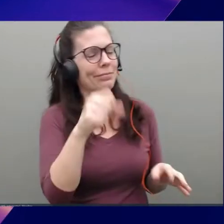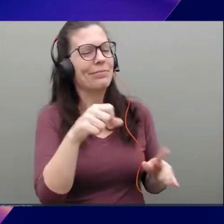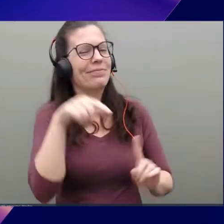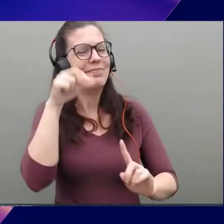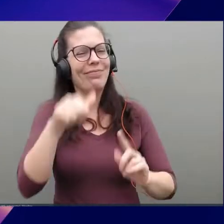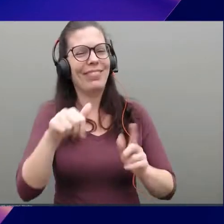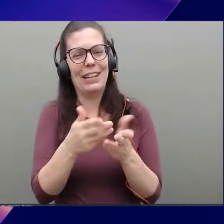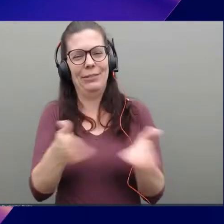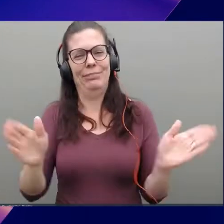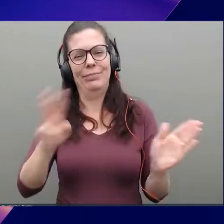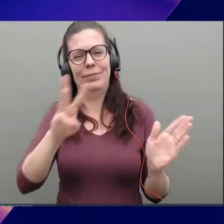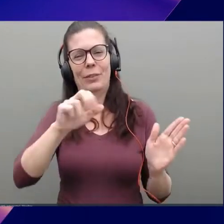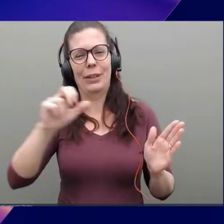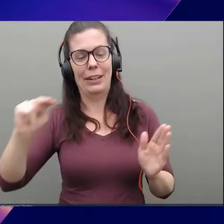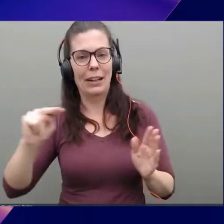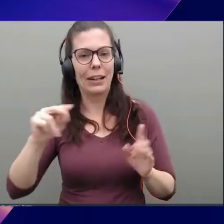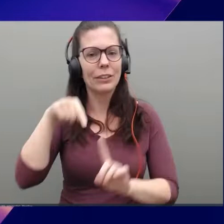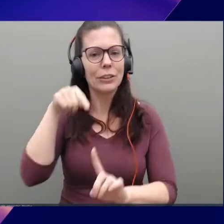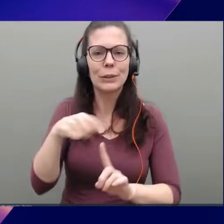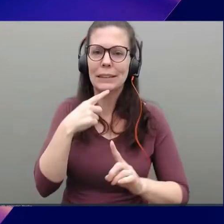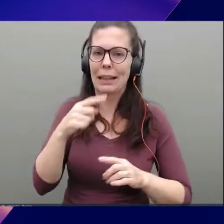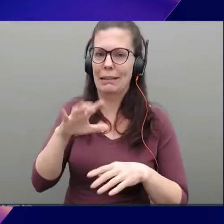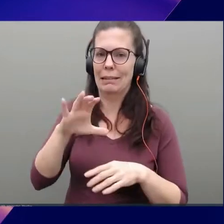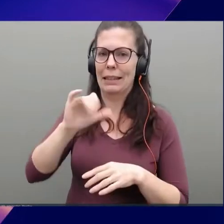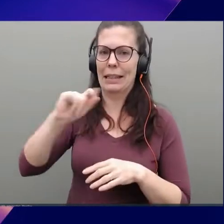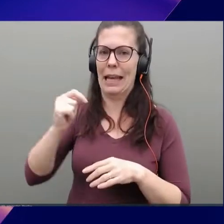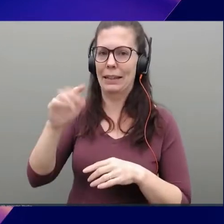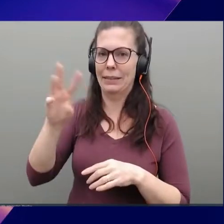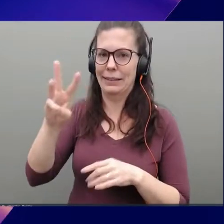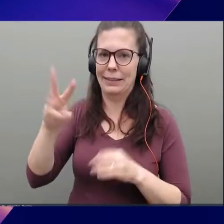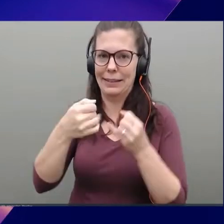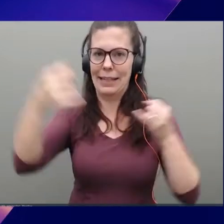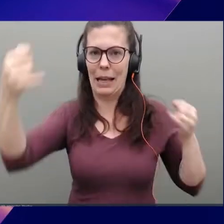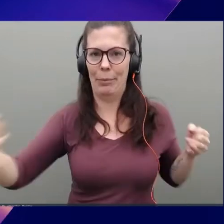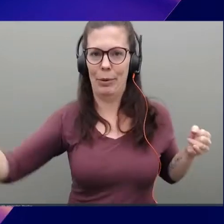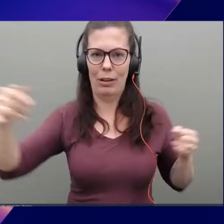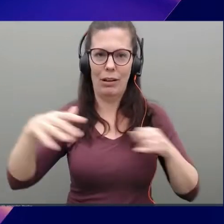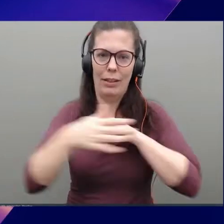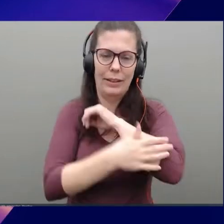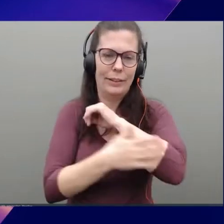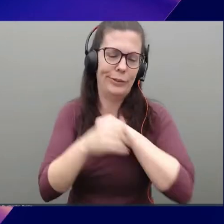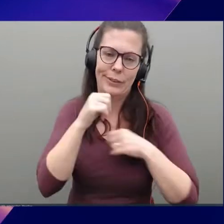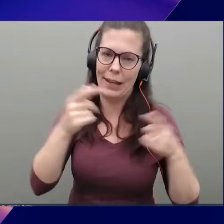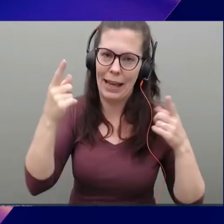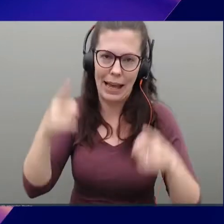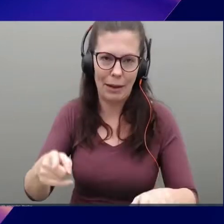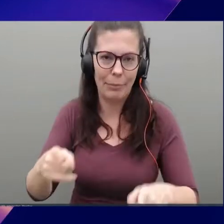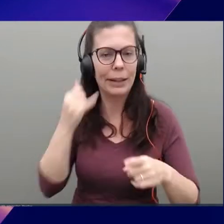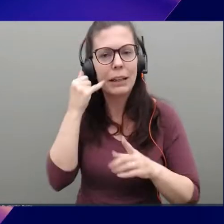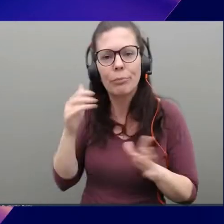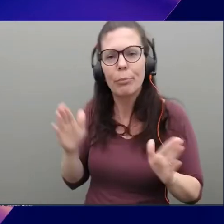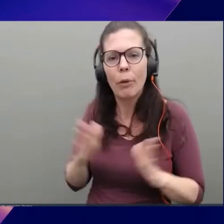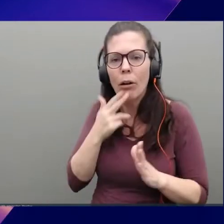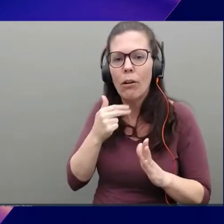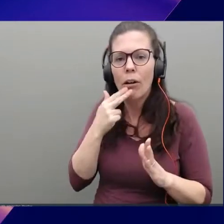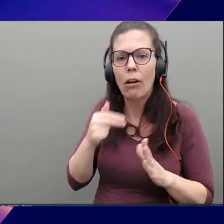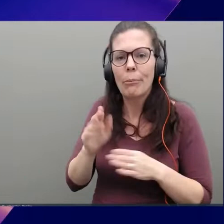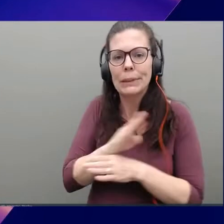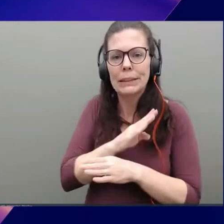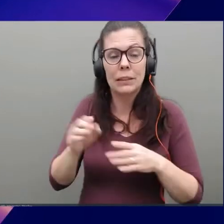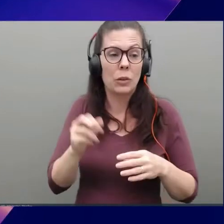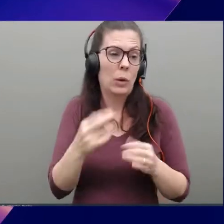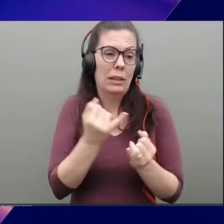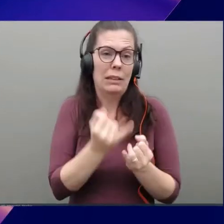Network, like you said, Cat6 cable across the country, that's not really going to happen if you're, like, a small shop or even, like, independent person.